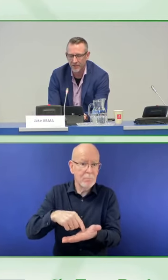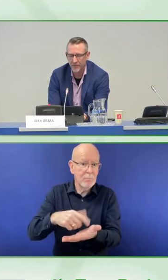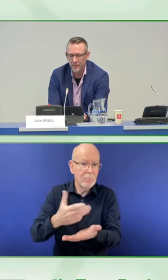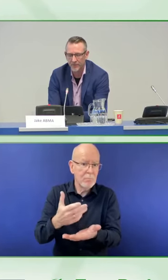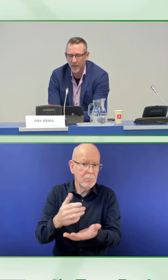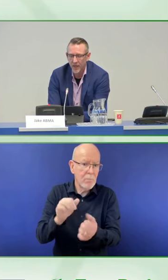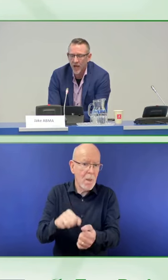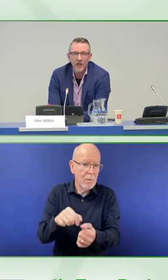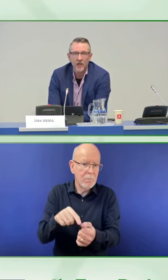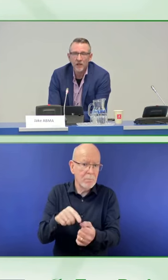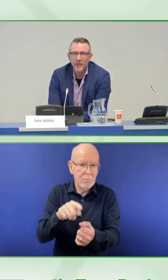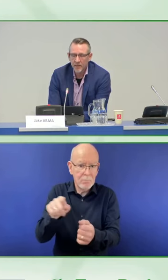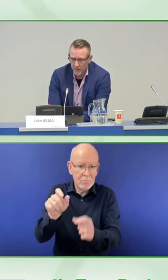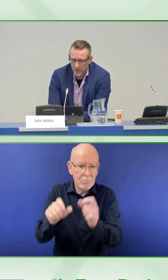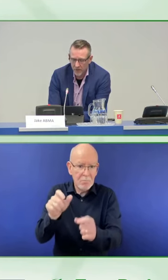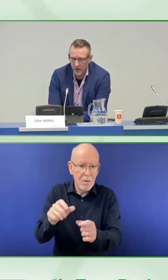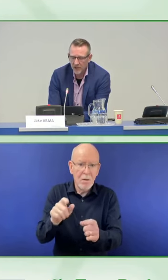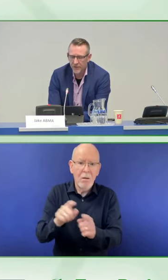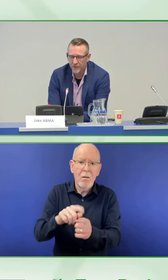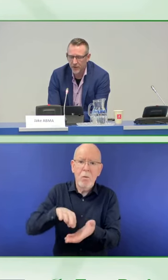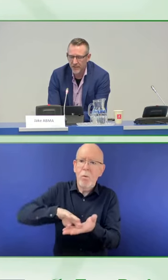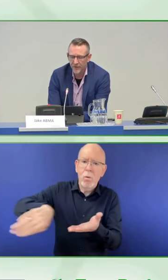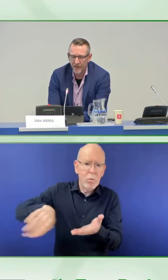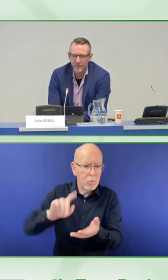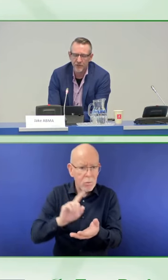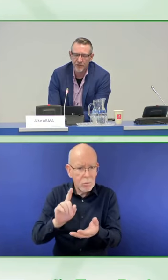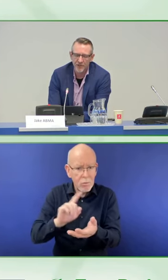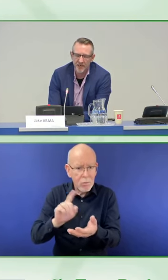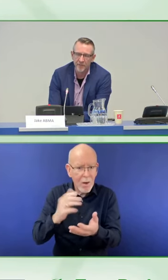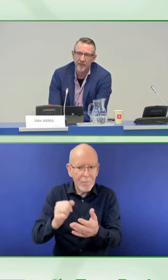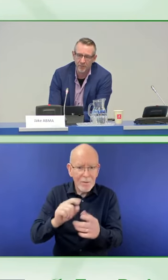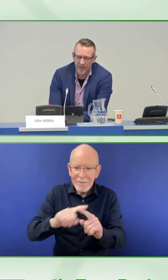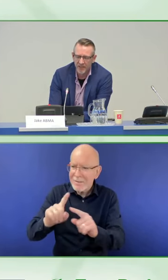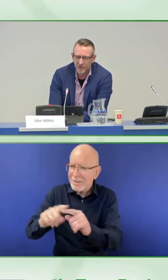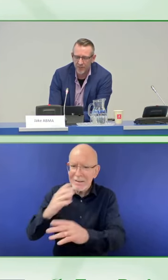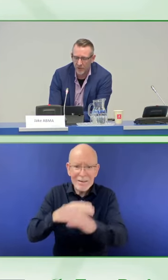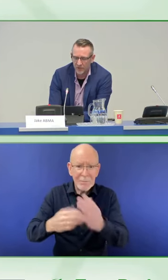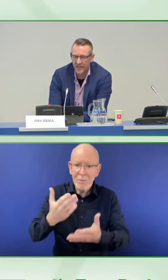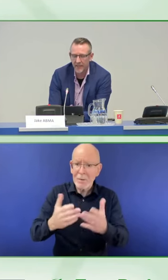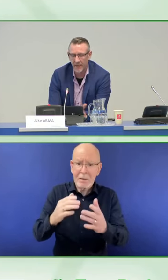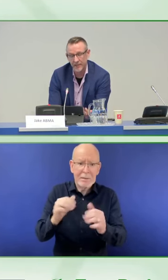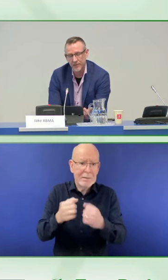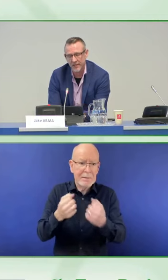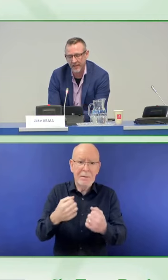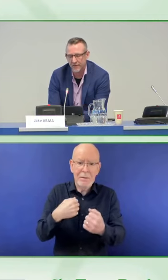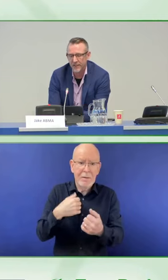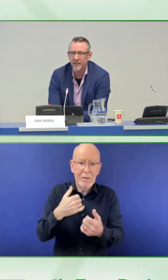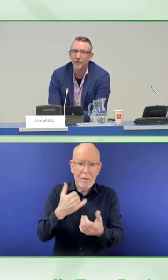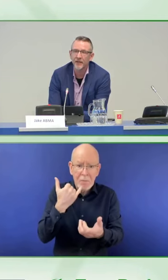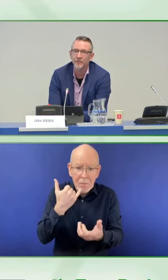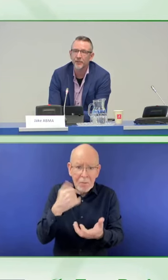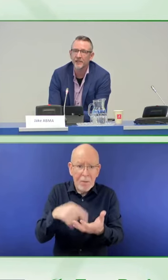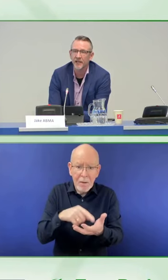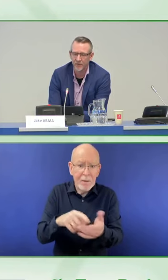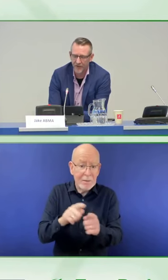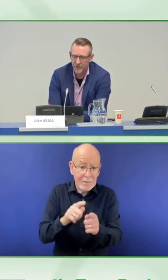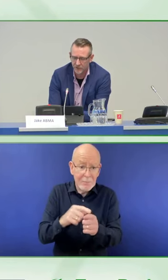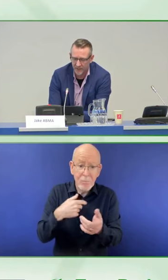requirements. Luckily, lots of those innovative solutions have become mainstream already, like using NFC, fingerprint and